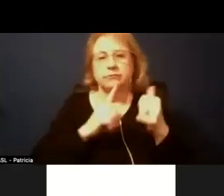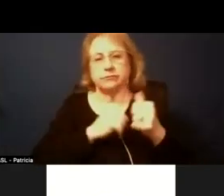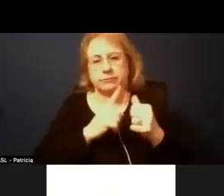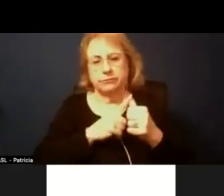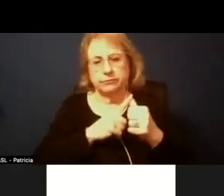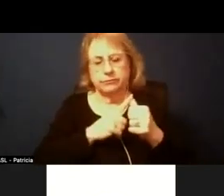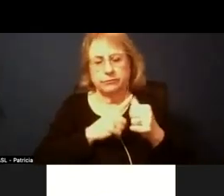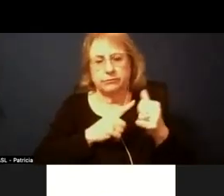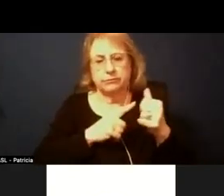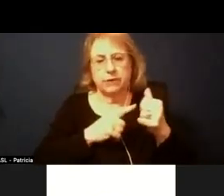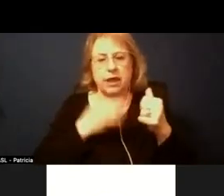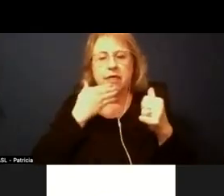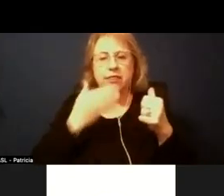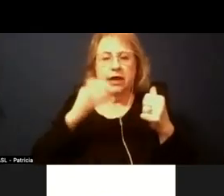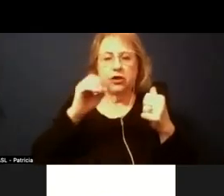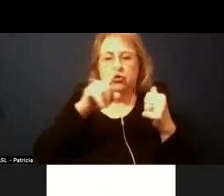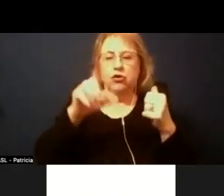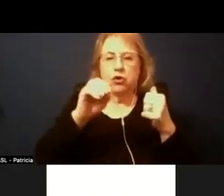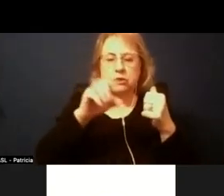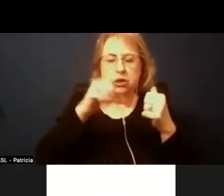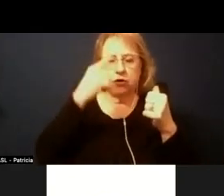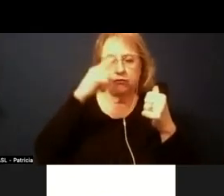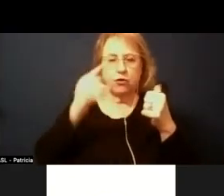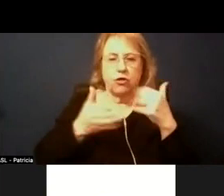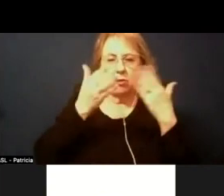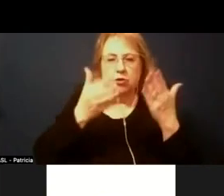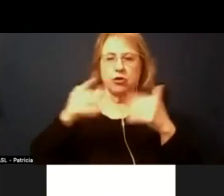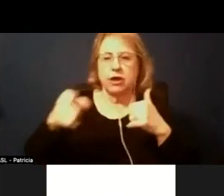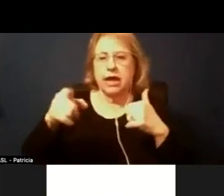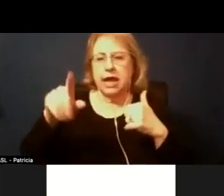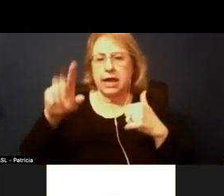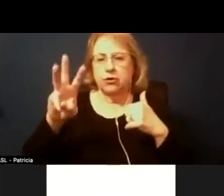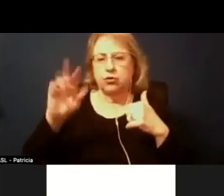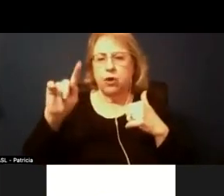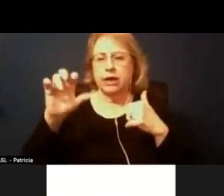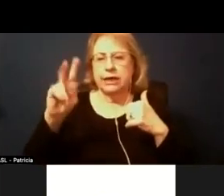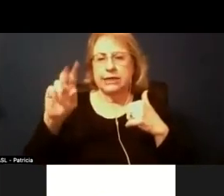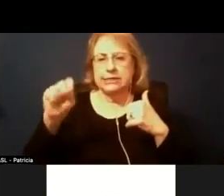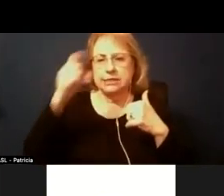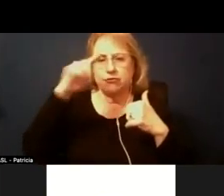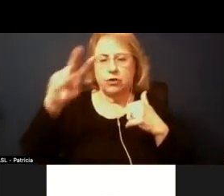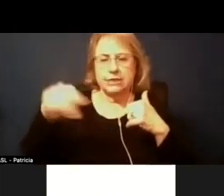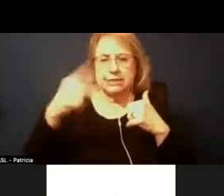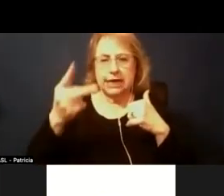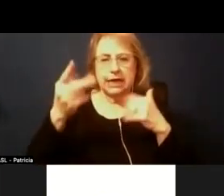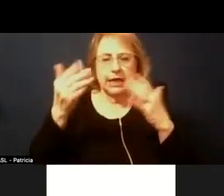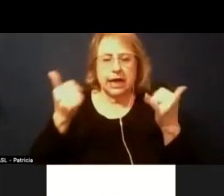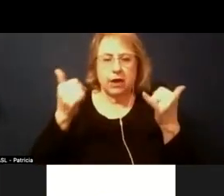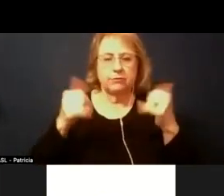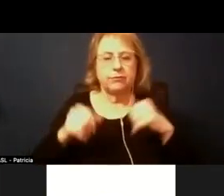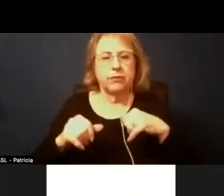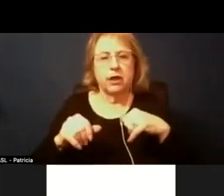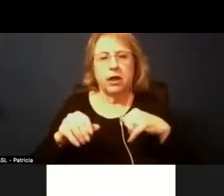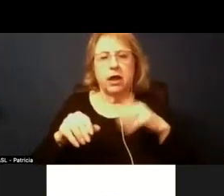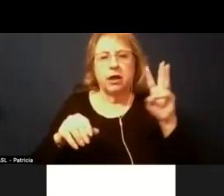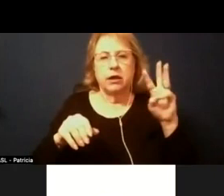thank you trustee corzo for the motion and trustee walk into the second um we will go to roll call um trustee